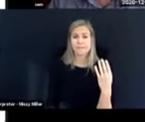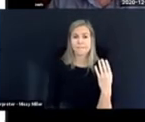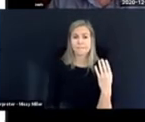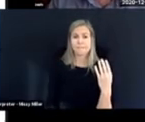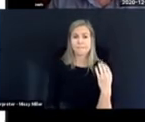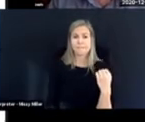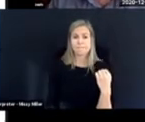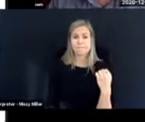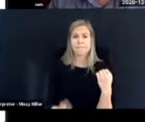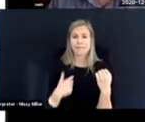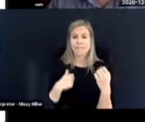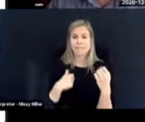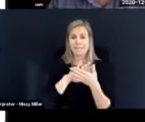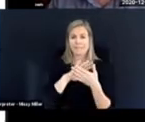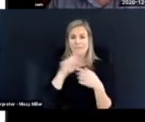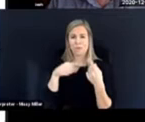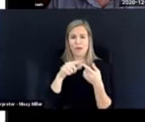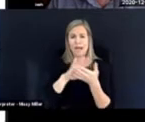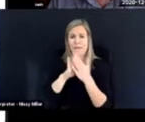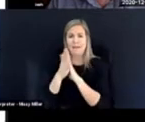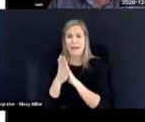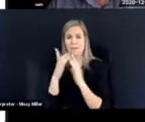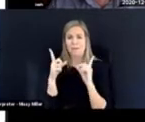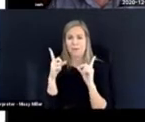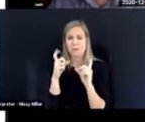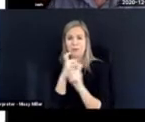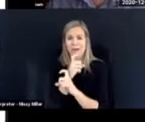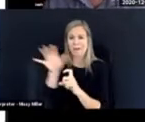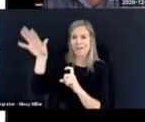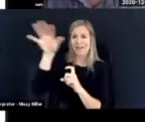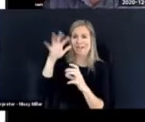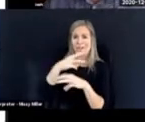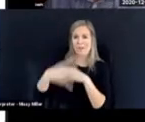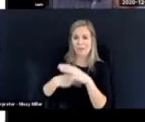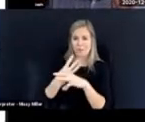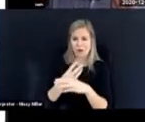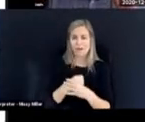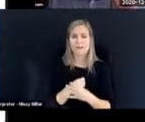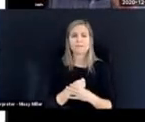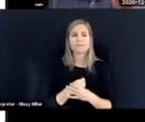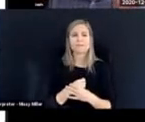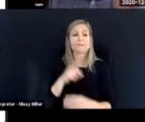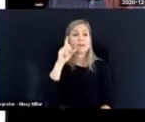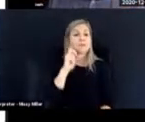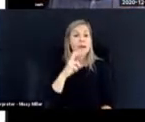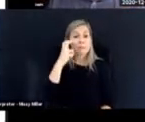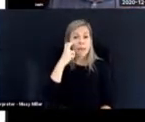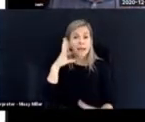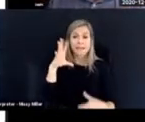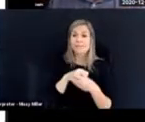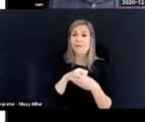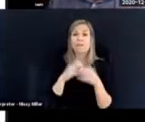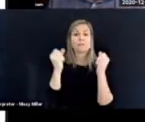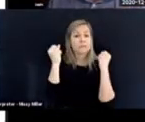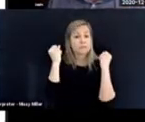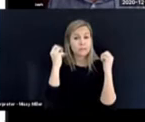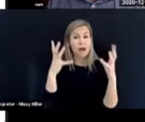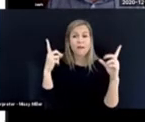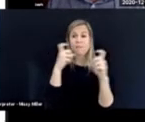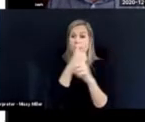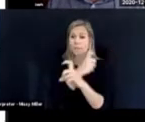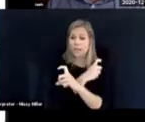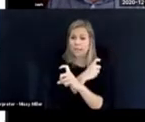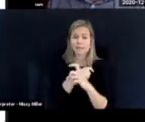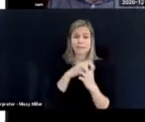and a bit critical of the world. Deaf-blindness involves some of the most